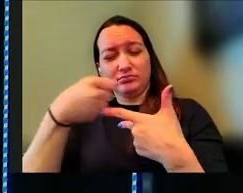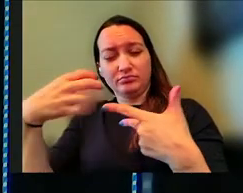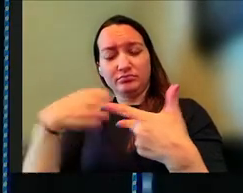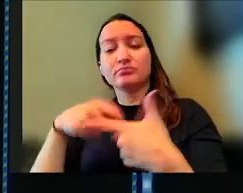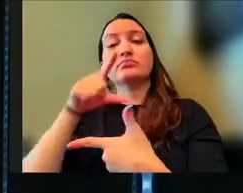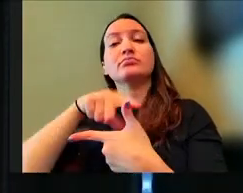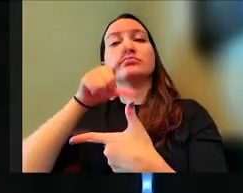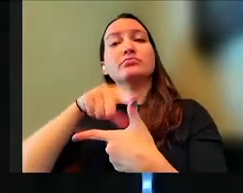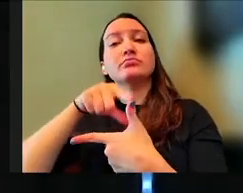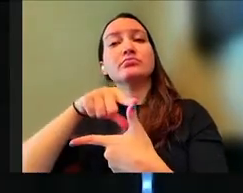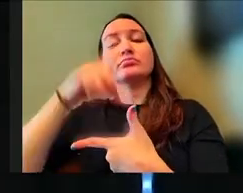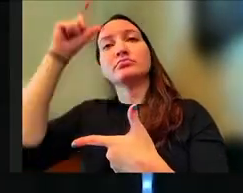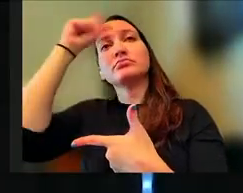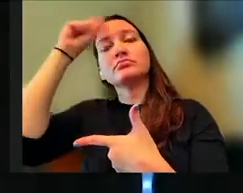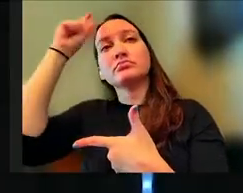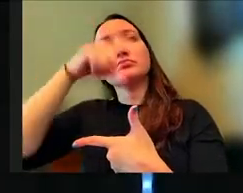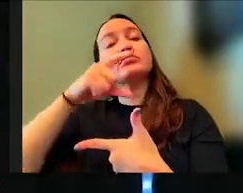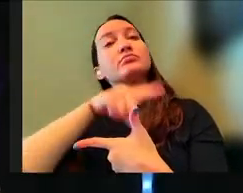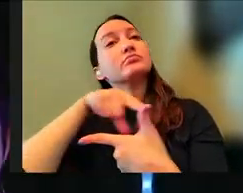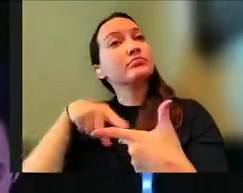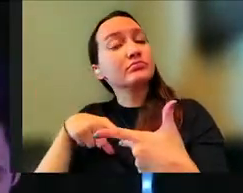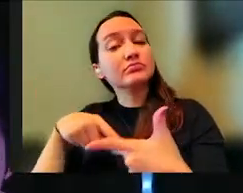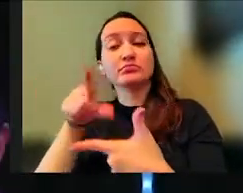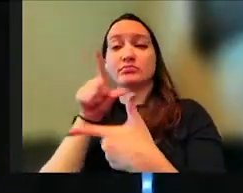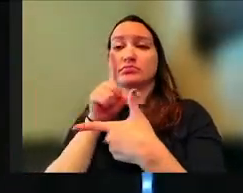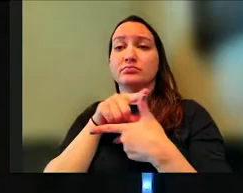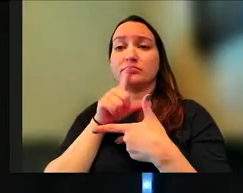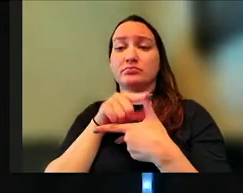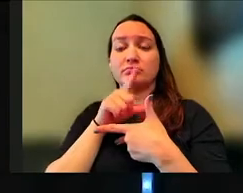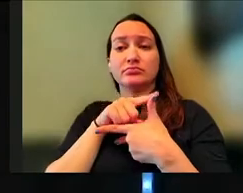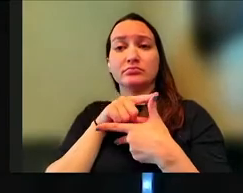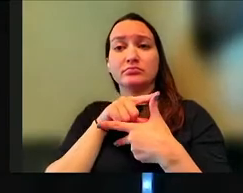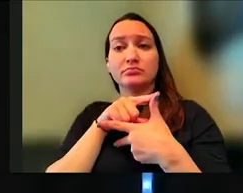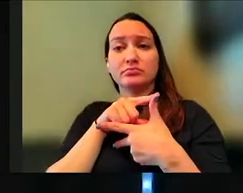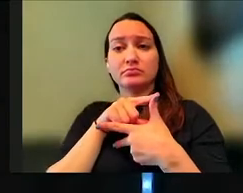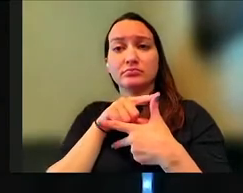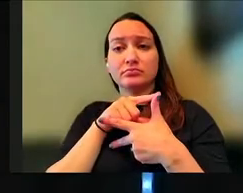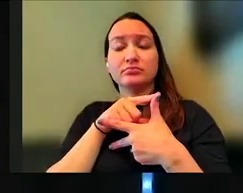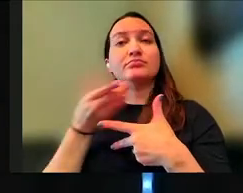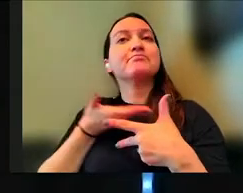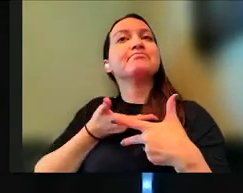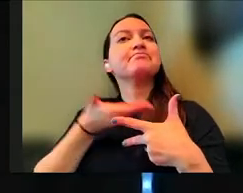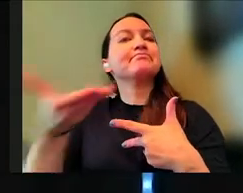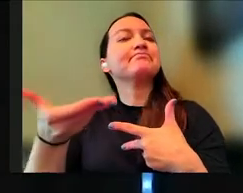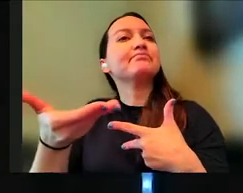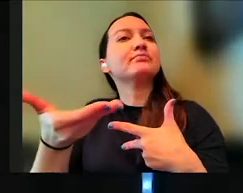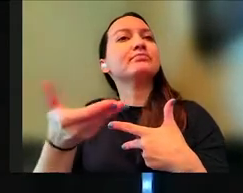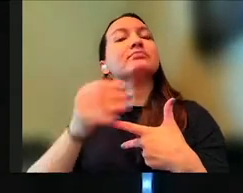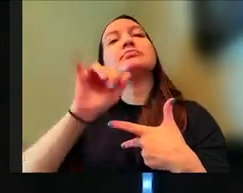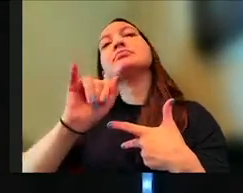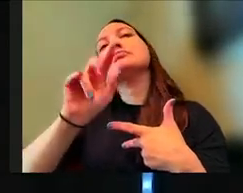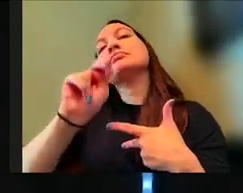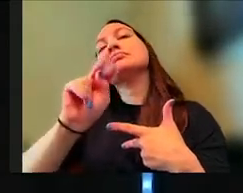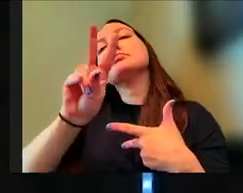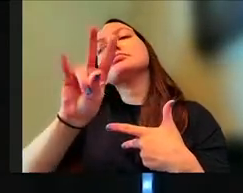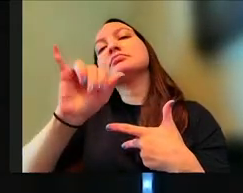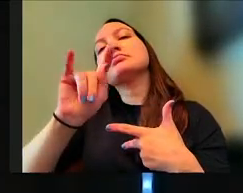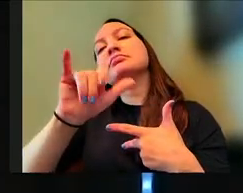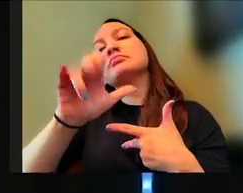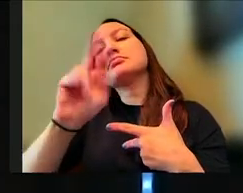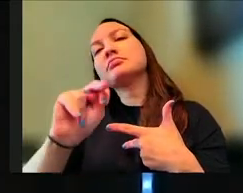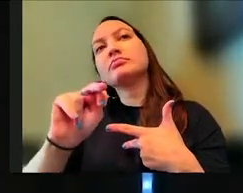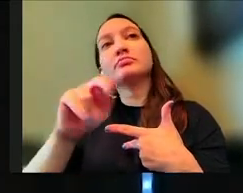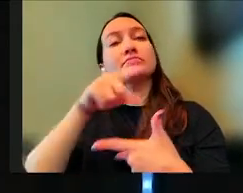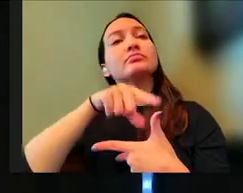is three different things. The first one is wisdom is an invitation. Just like I said, wisdom is an invitation. This comes from